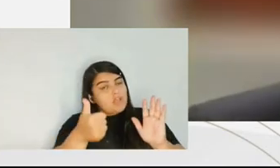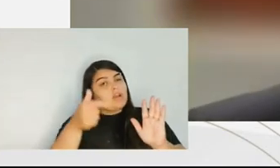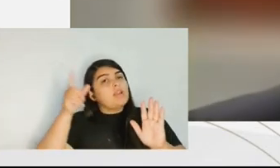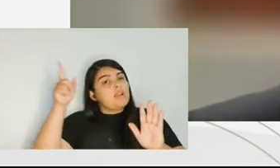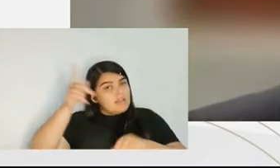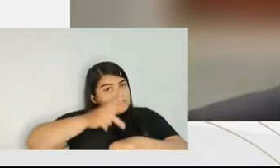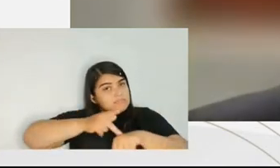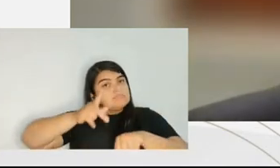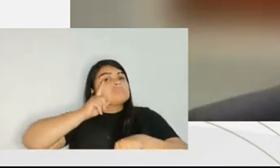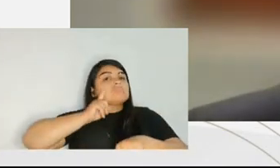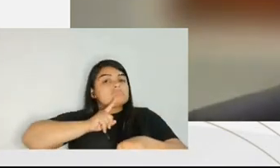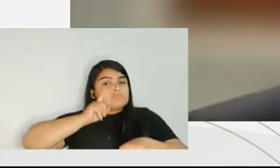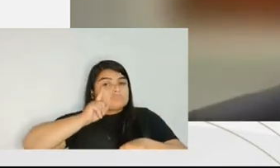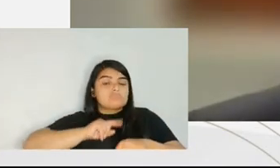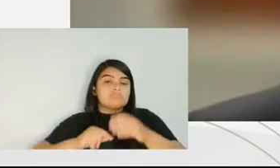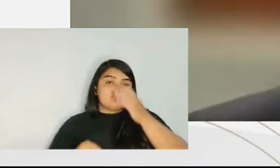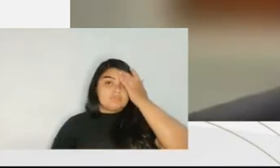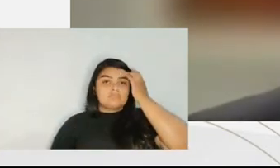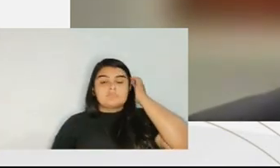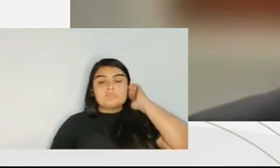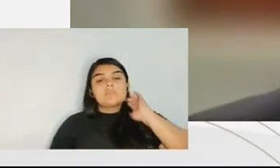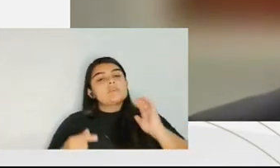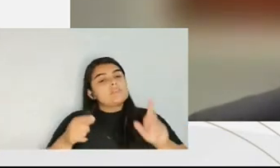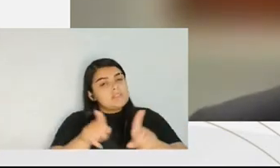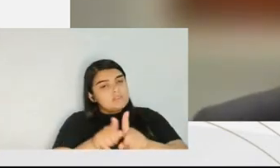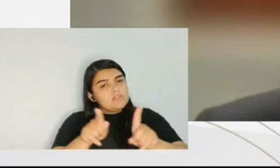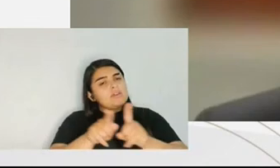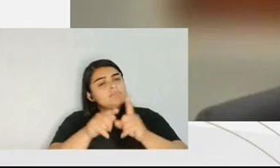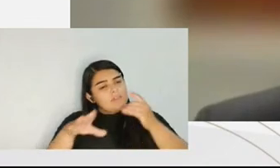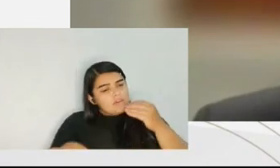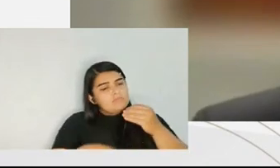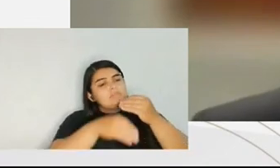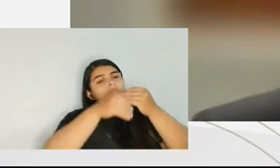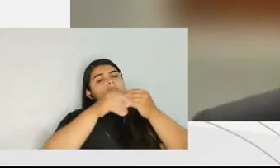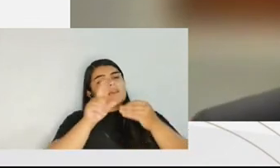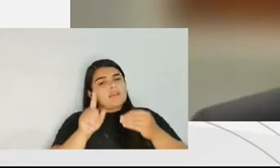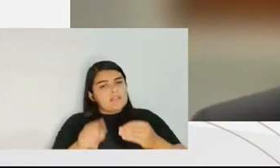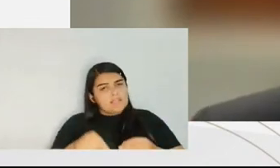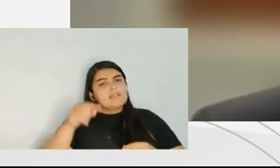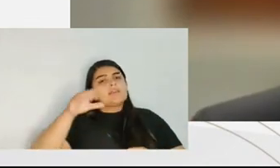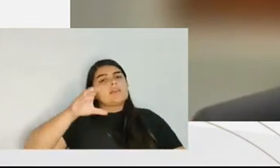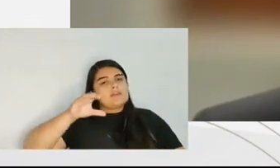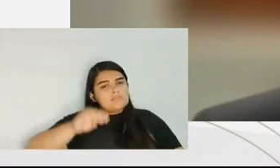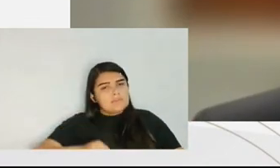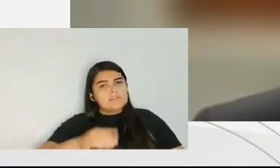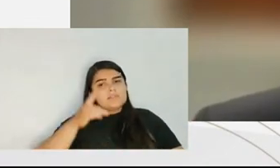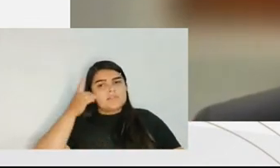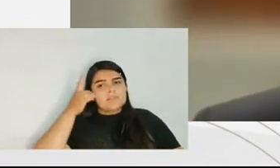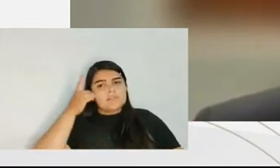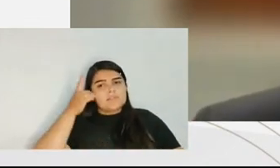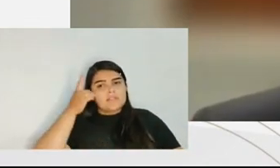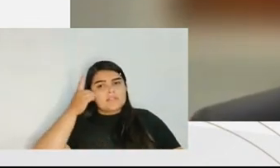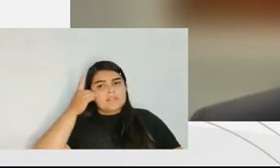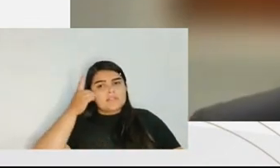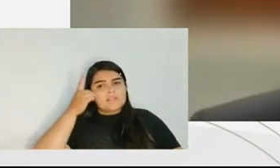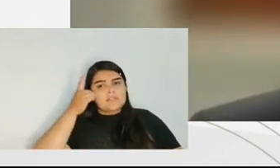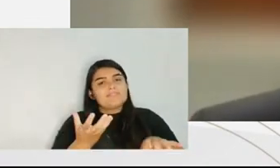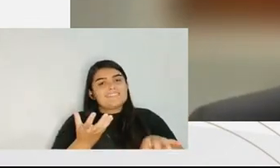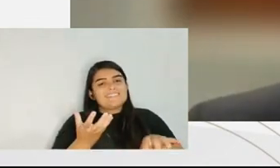USA. And his suggestions, I've also made the suggestions in the Chamber,